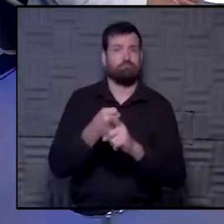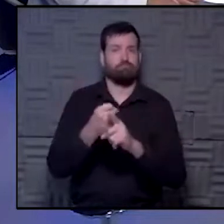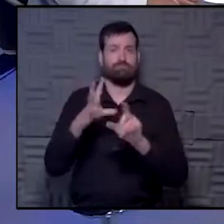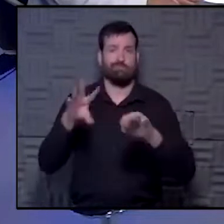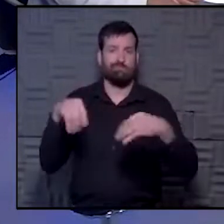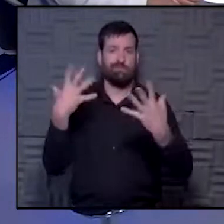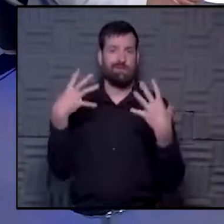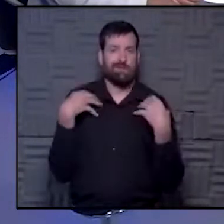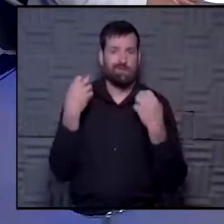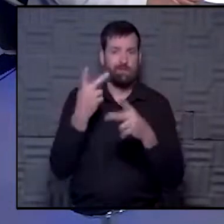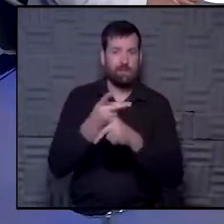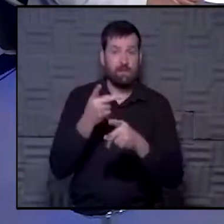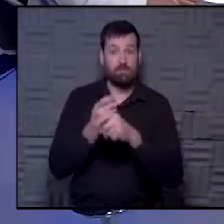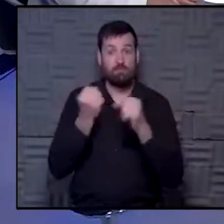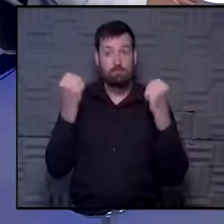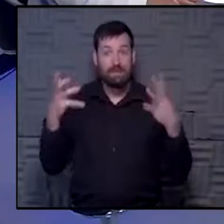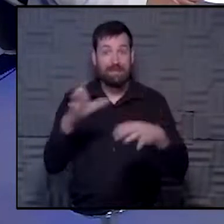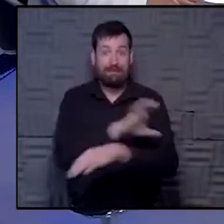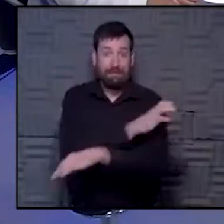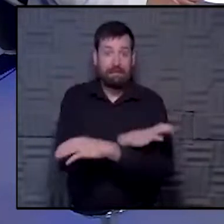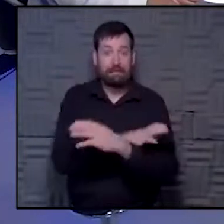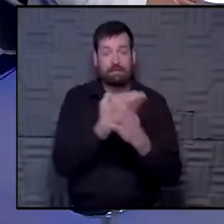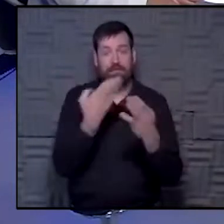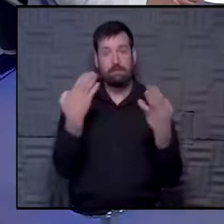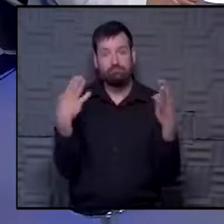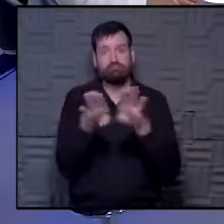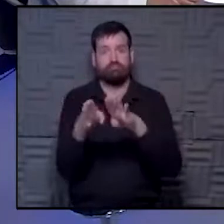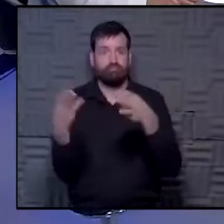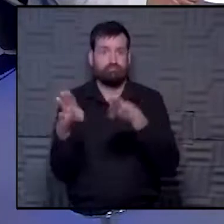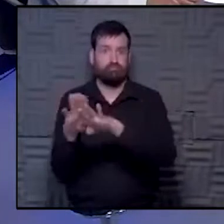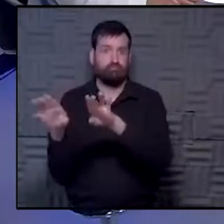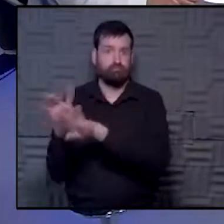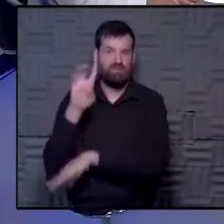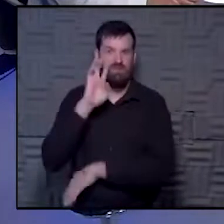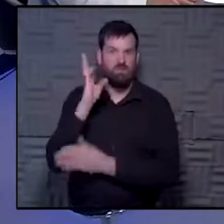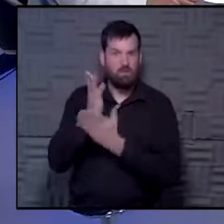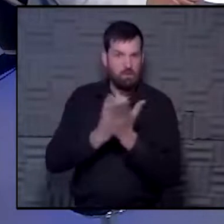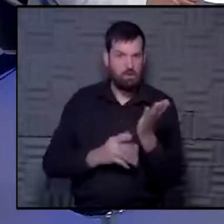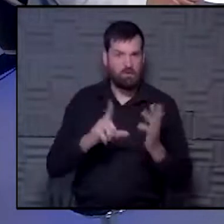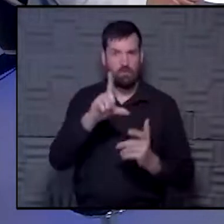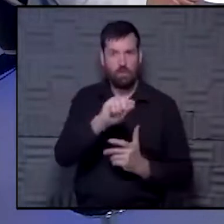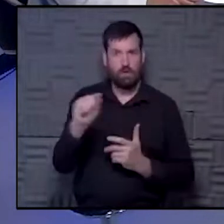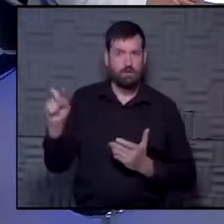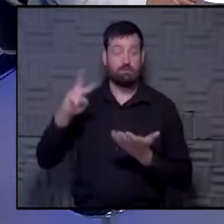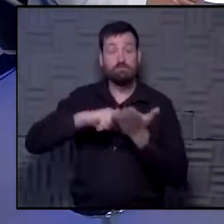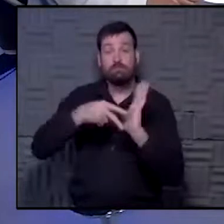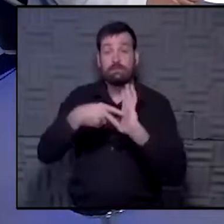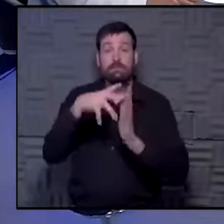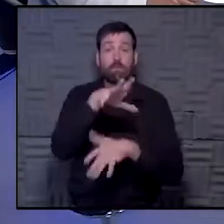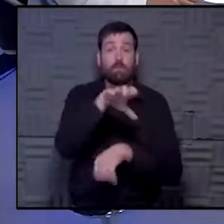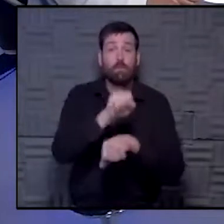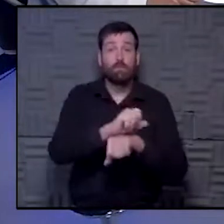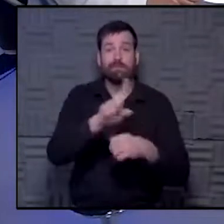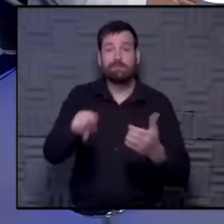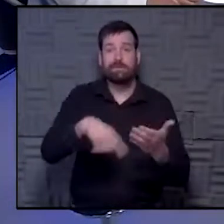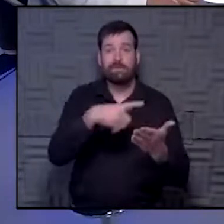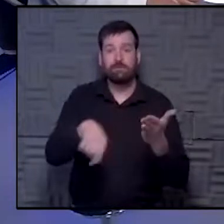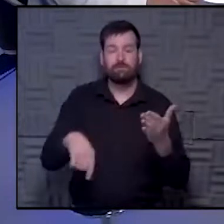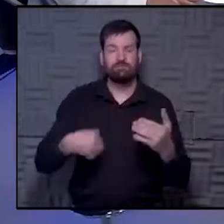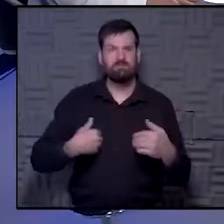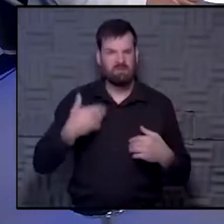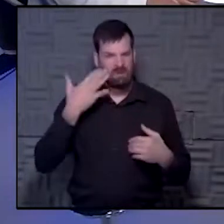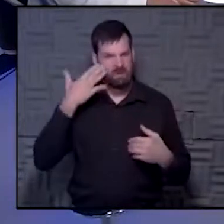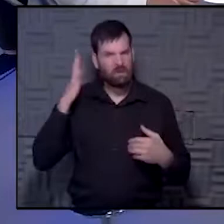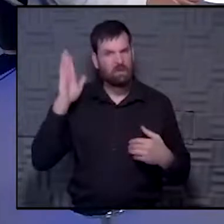systems forced many clinics to shut down for part of 2020. That meant we canceled appointments. And we know